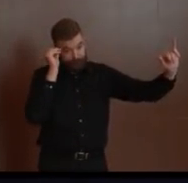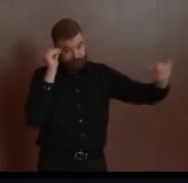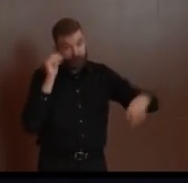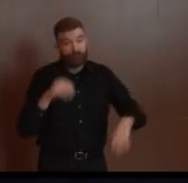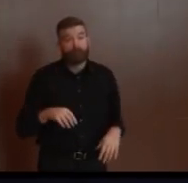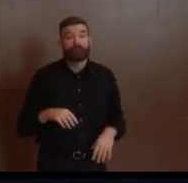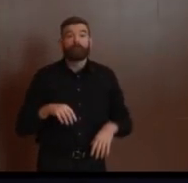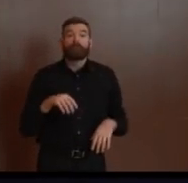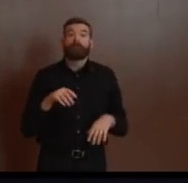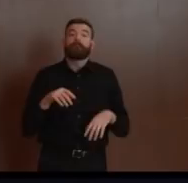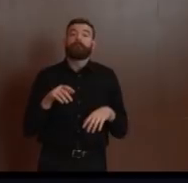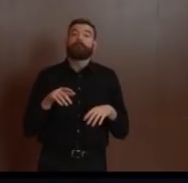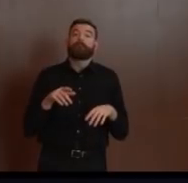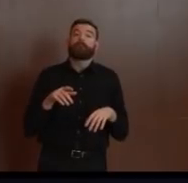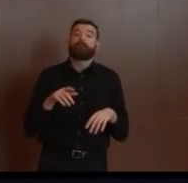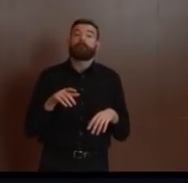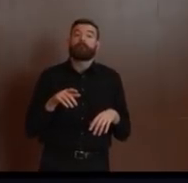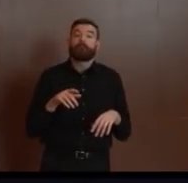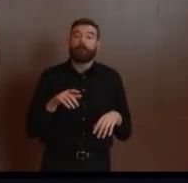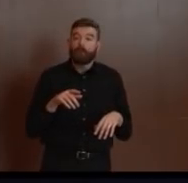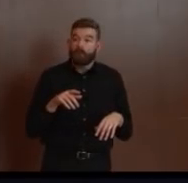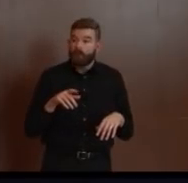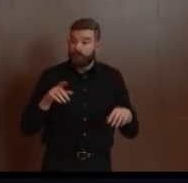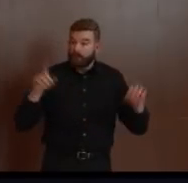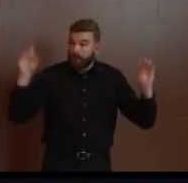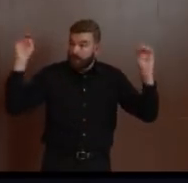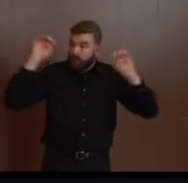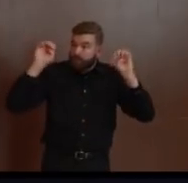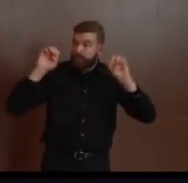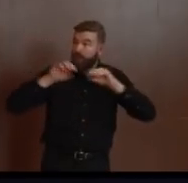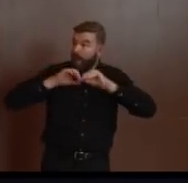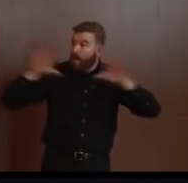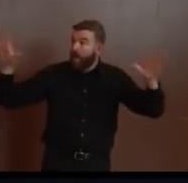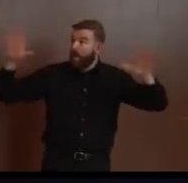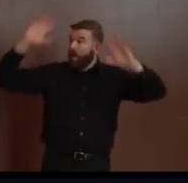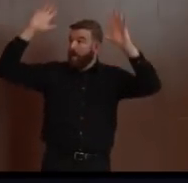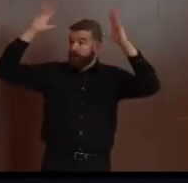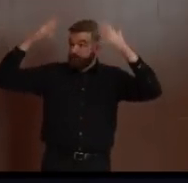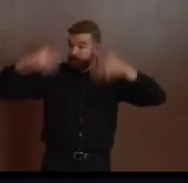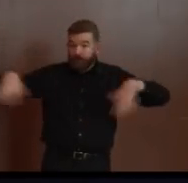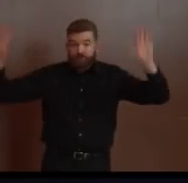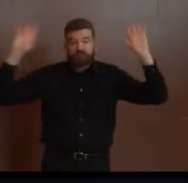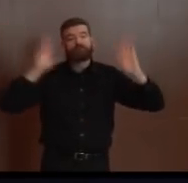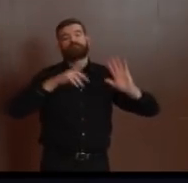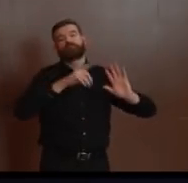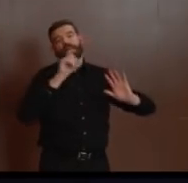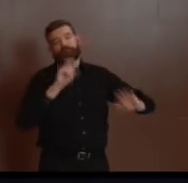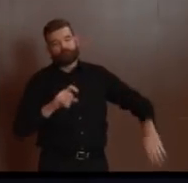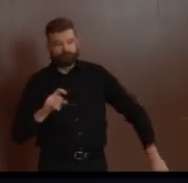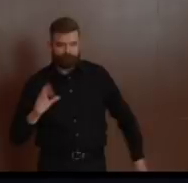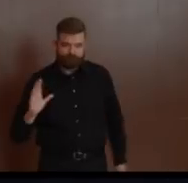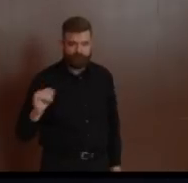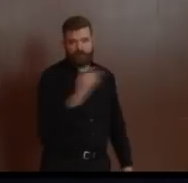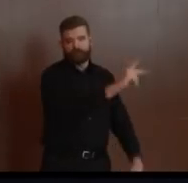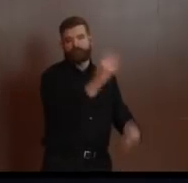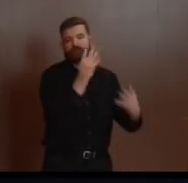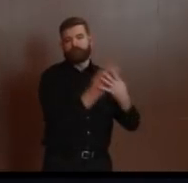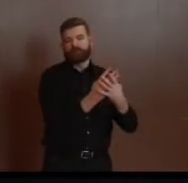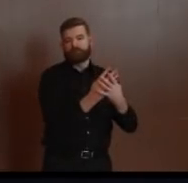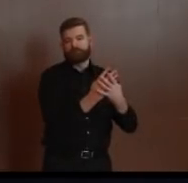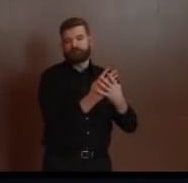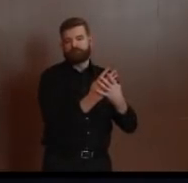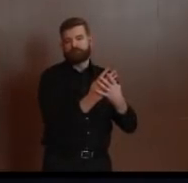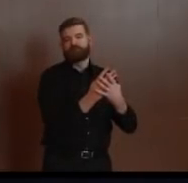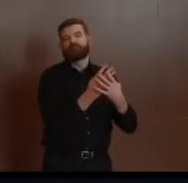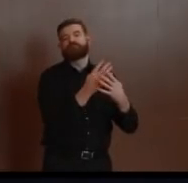concludes. The order also creates a process to ensure that inmates who are being released have a safe place to go, and